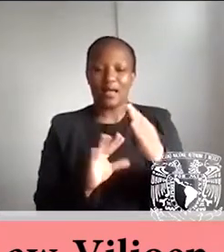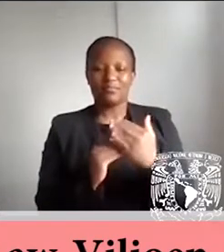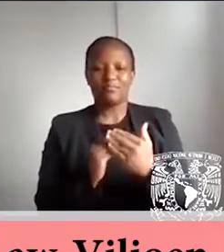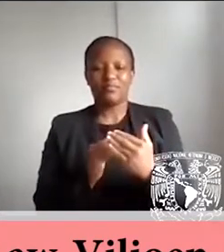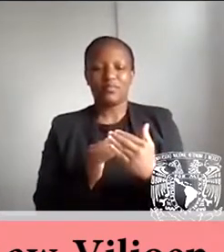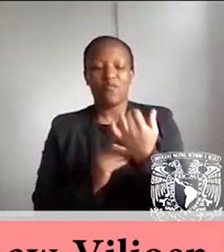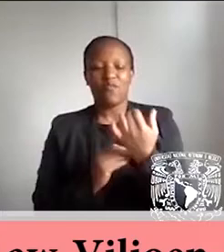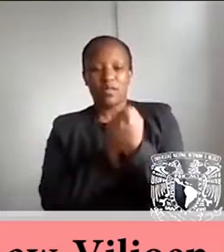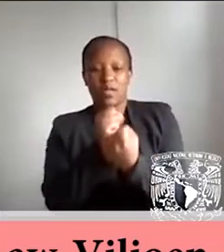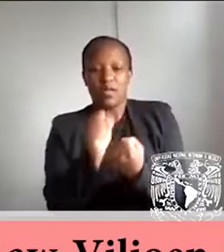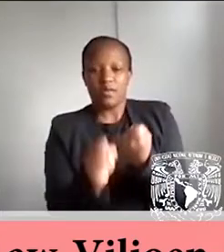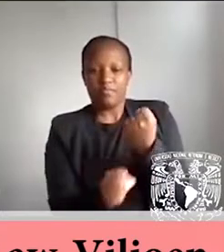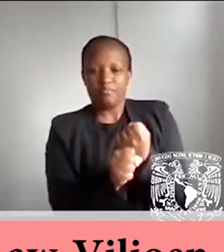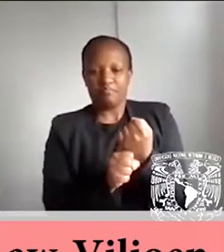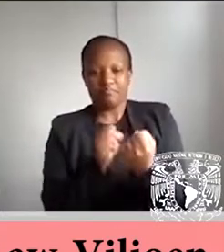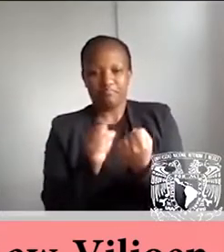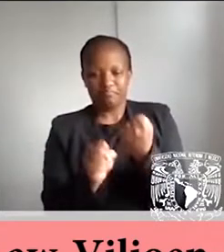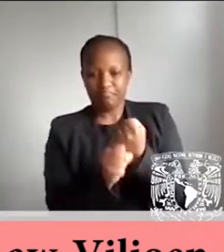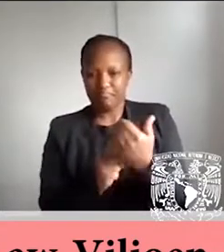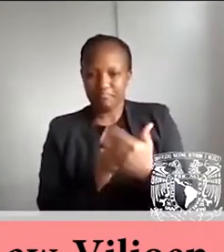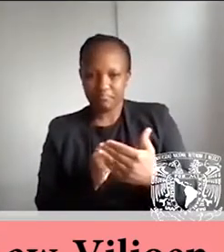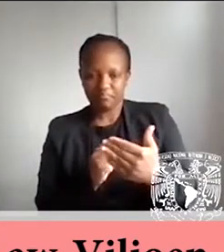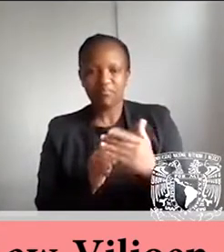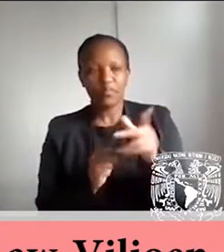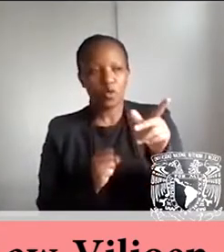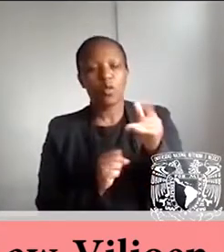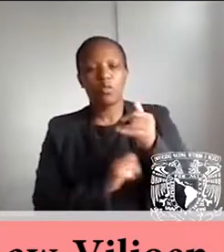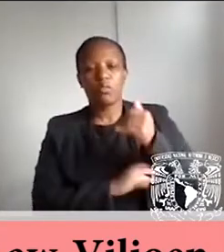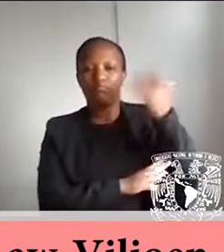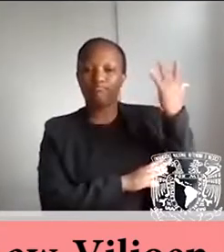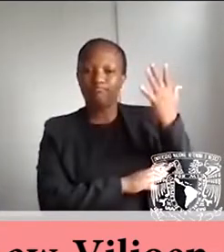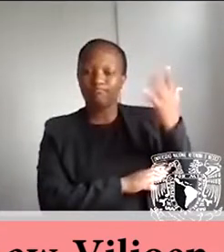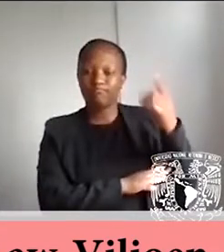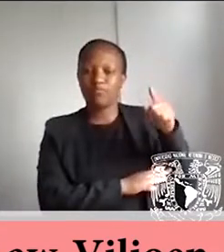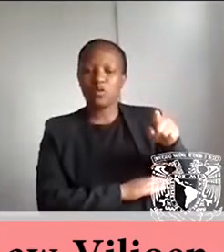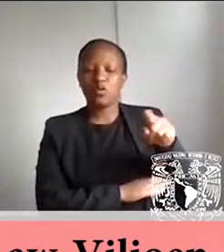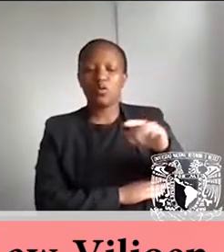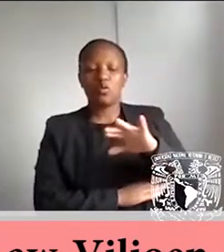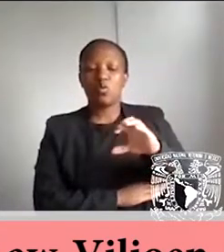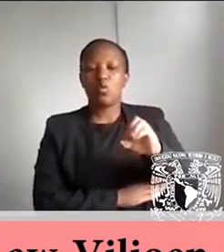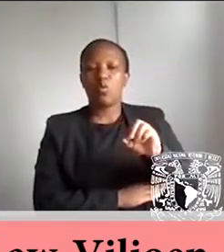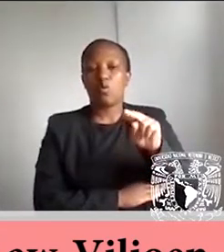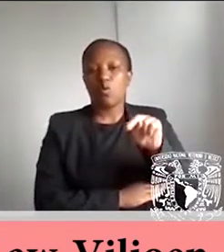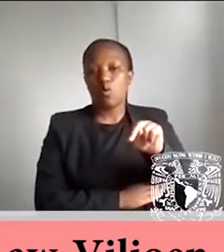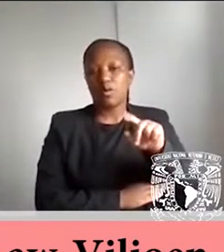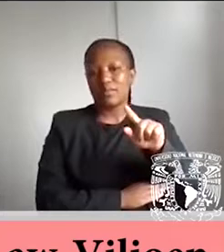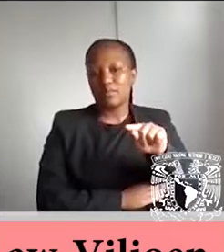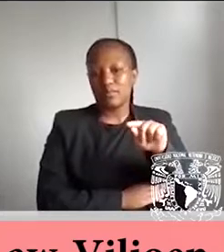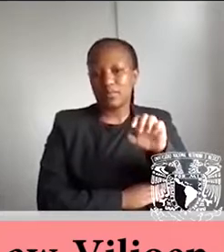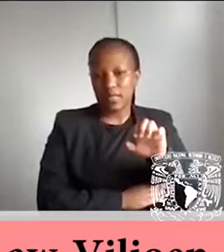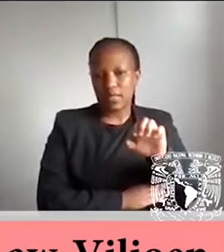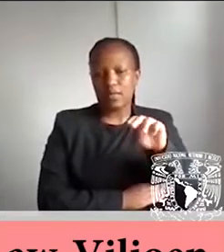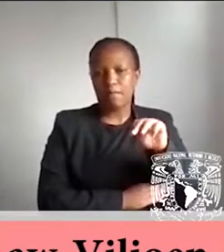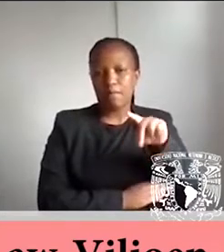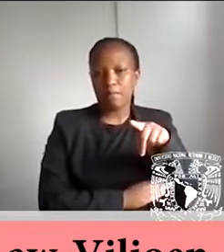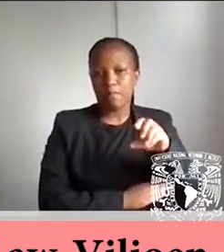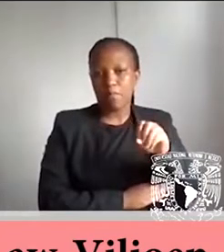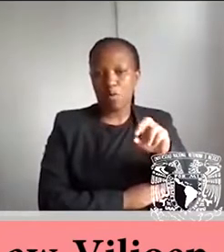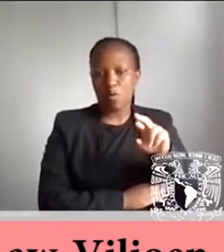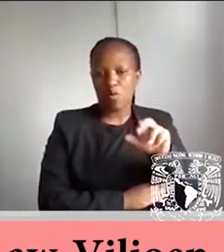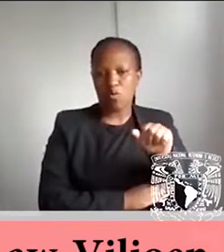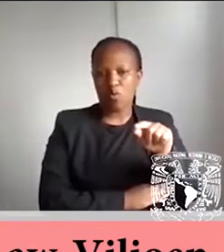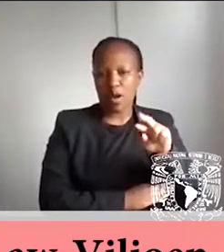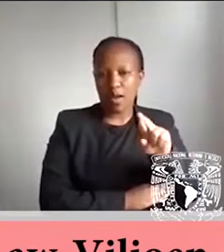years, to talk a little bit about contemporary Mexican literature and contemporary